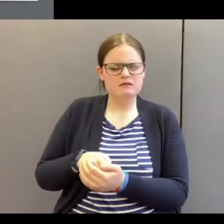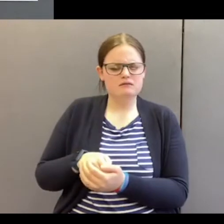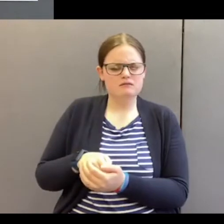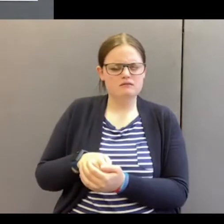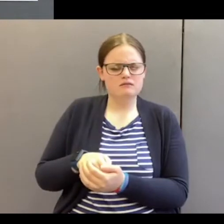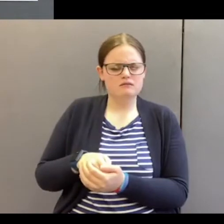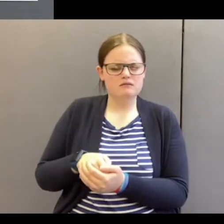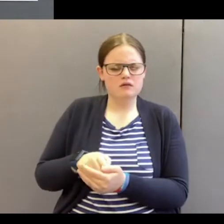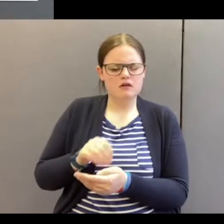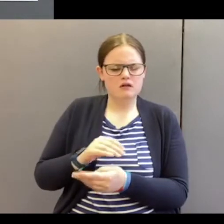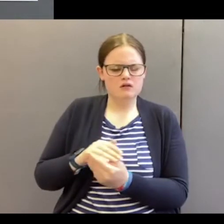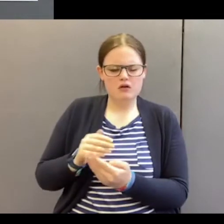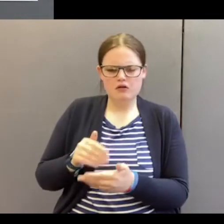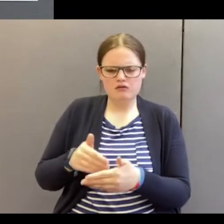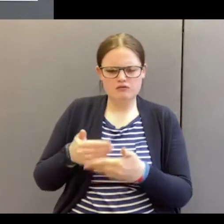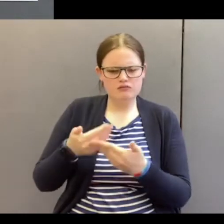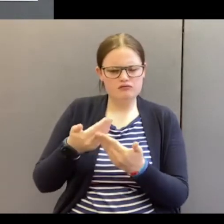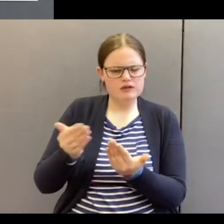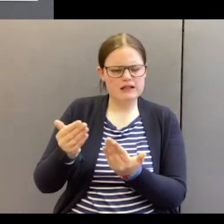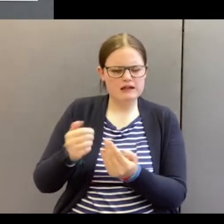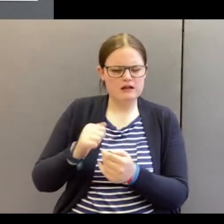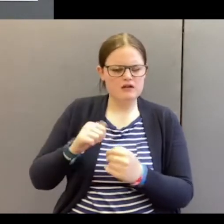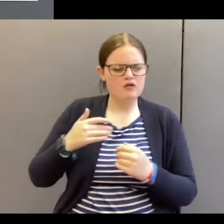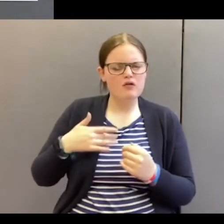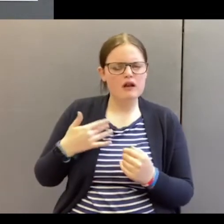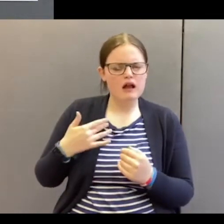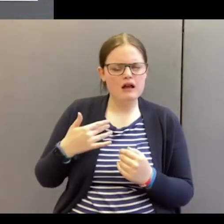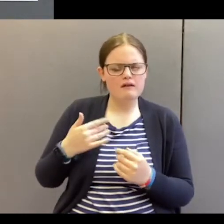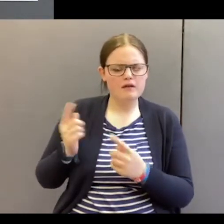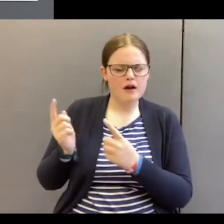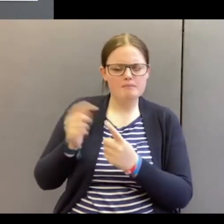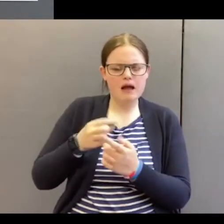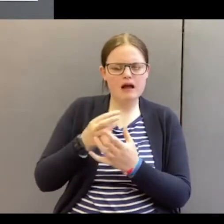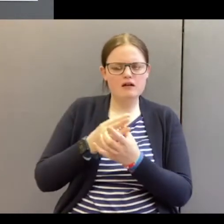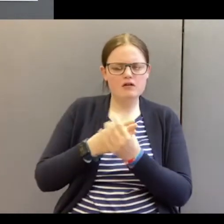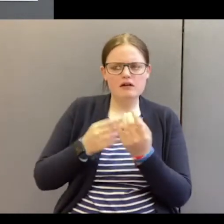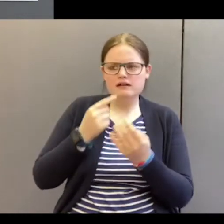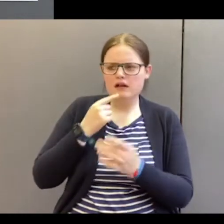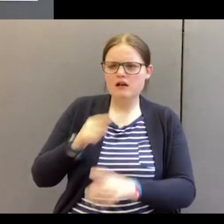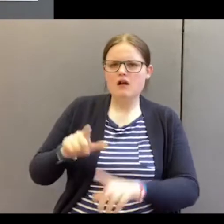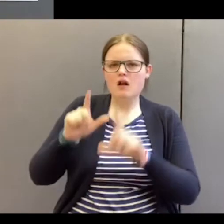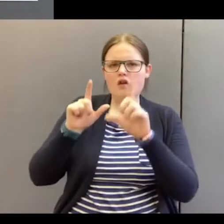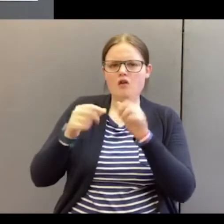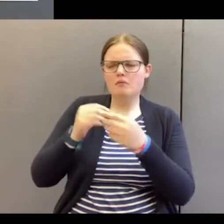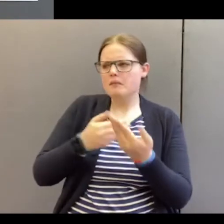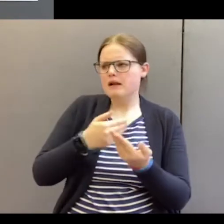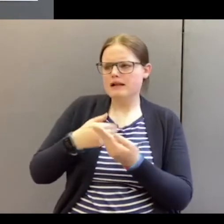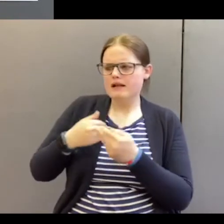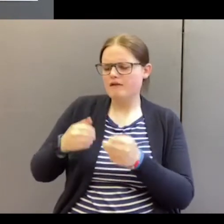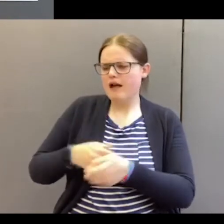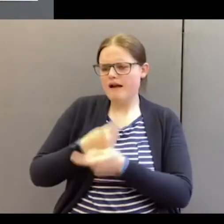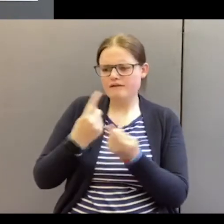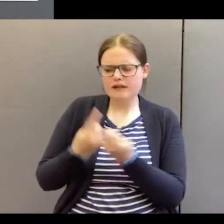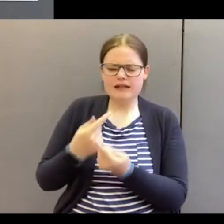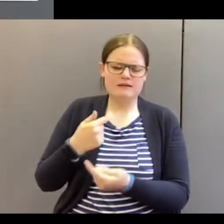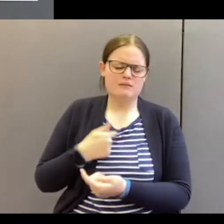no presenting your life back to God and say, Lord, you've given all this to me.